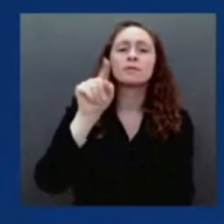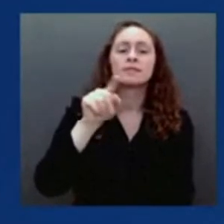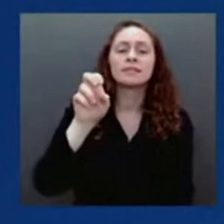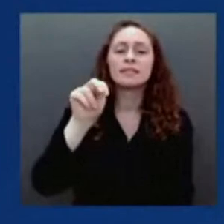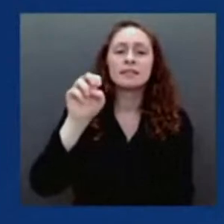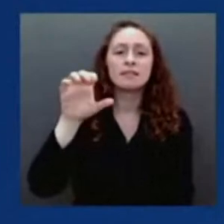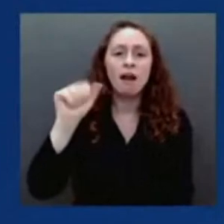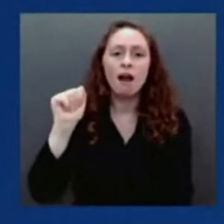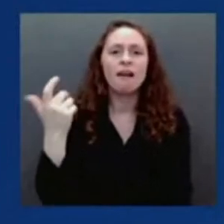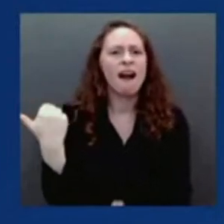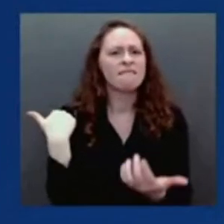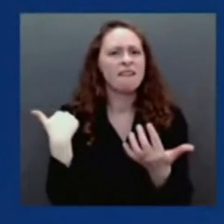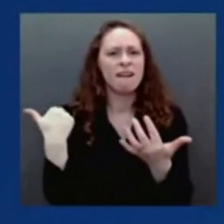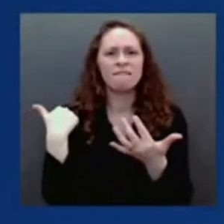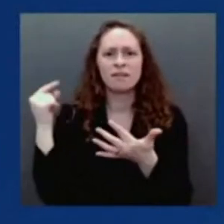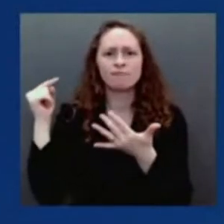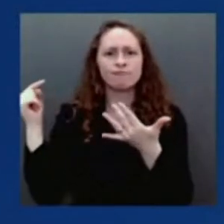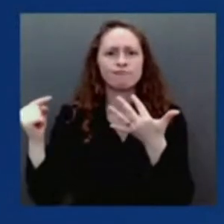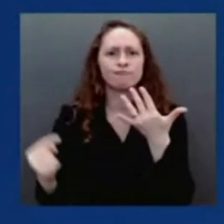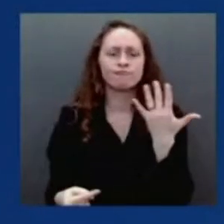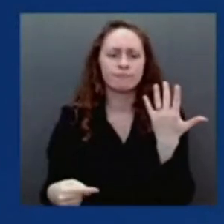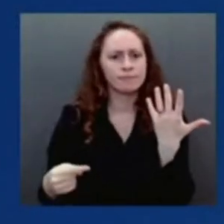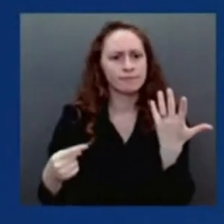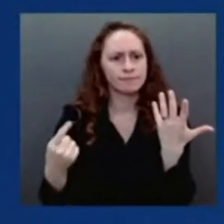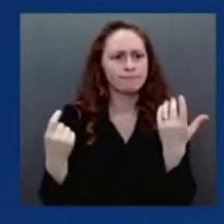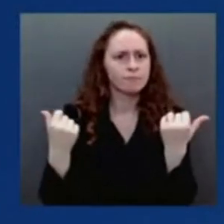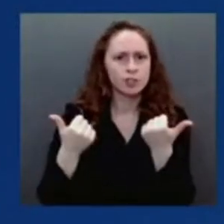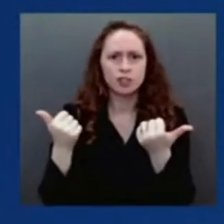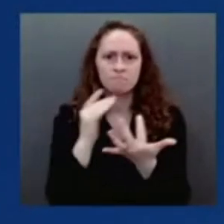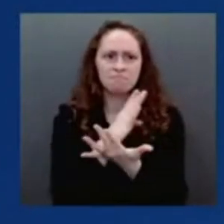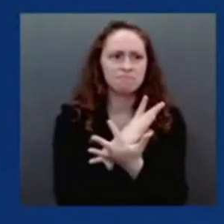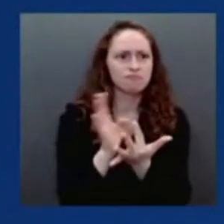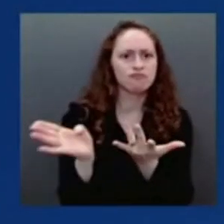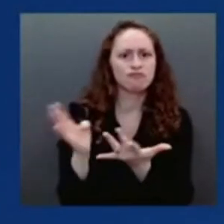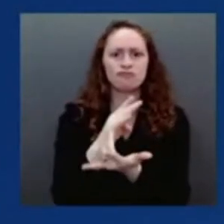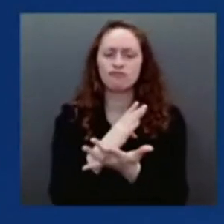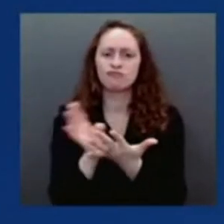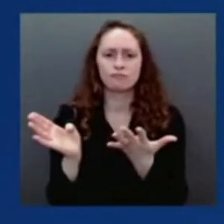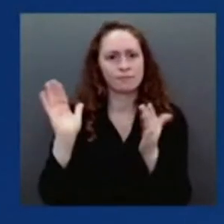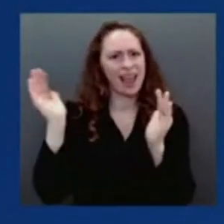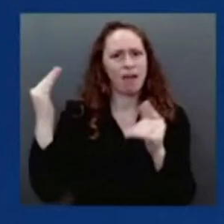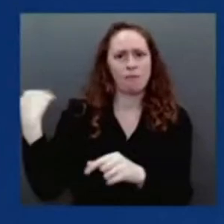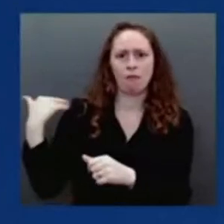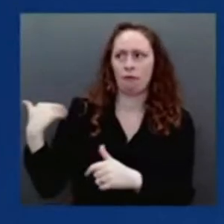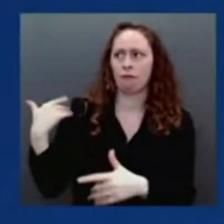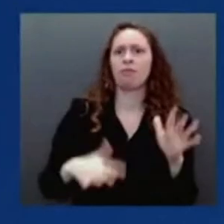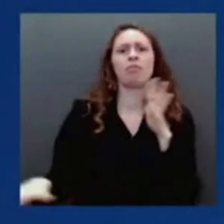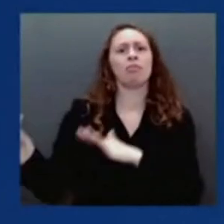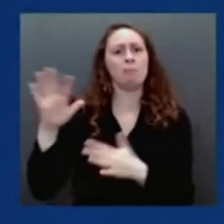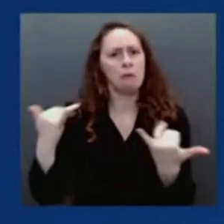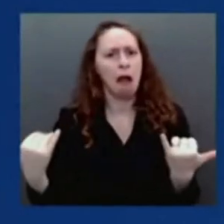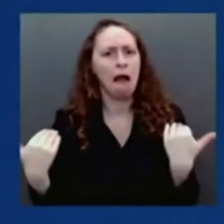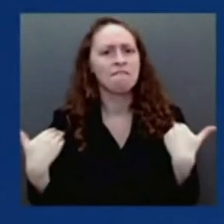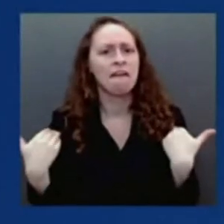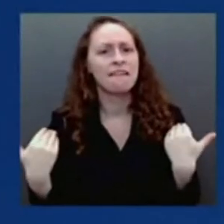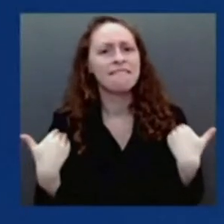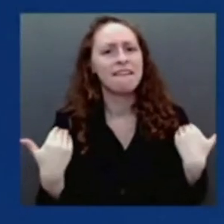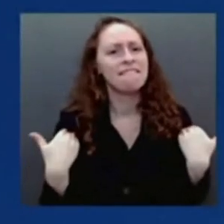in the pandemic, and we're using every tool at our disposal to keep people safe. Next question.